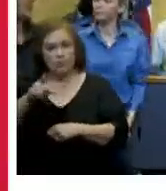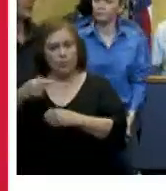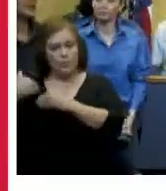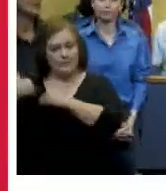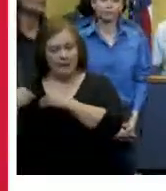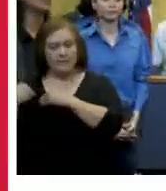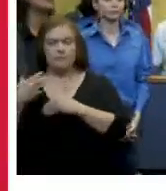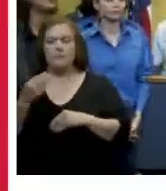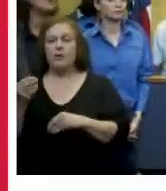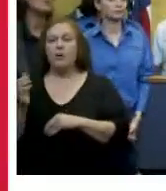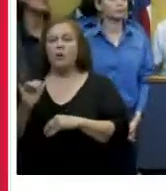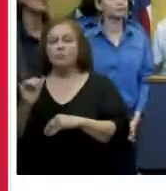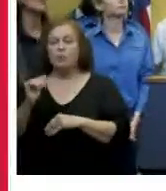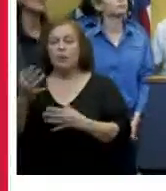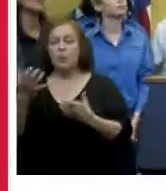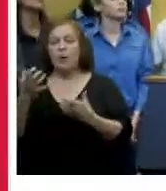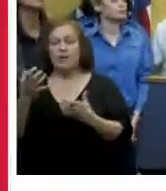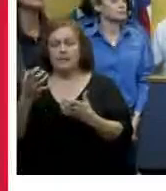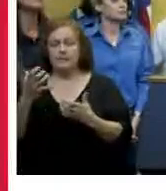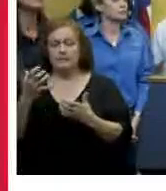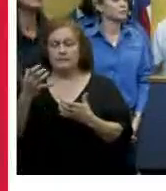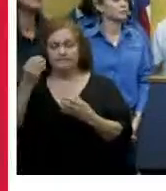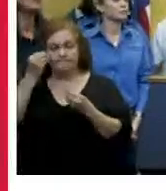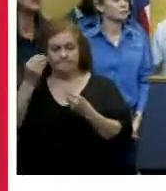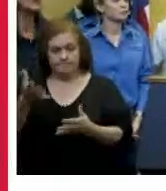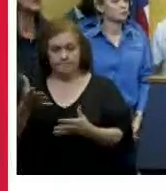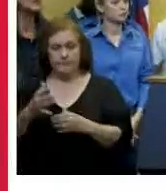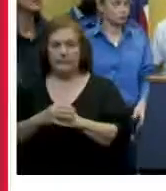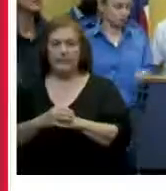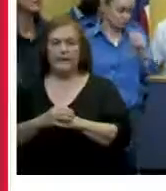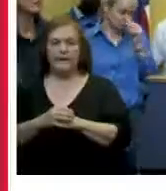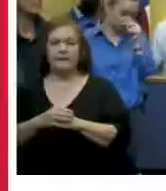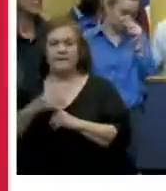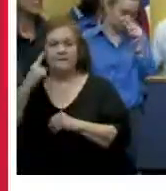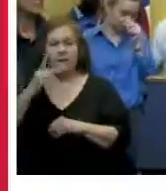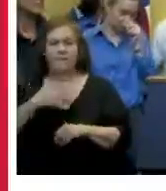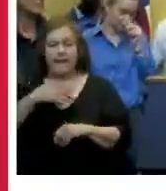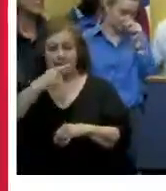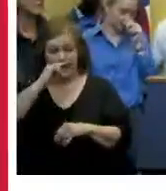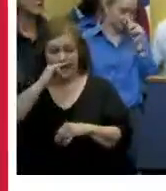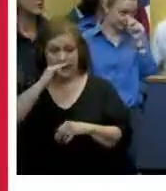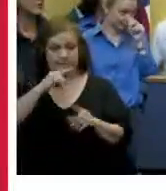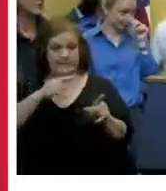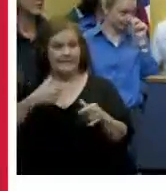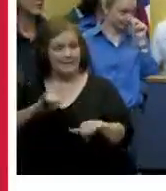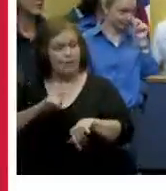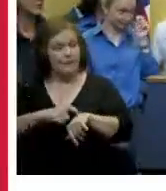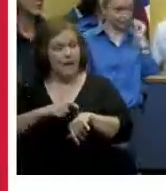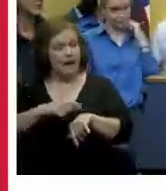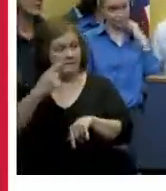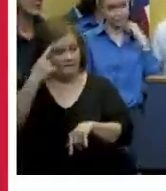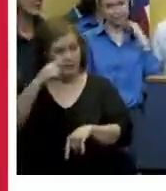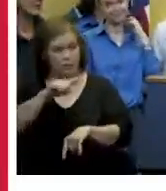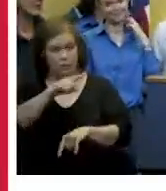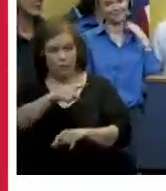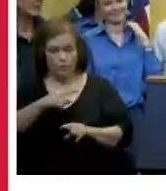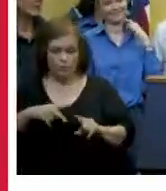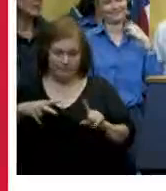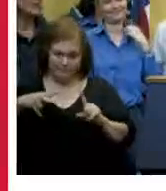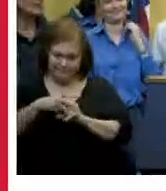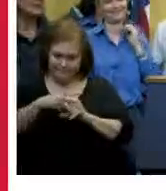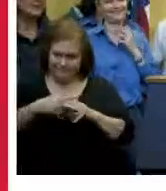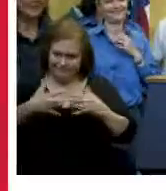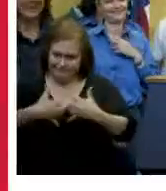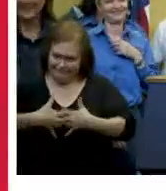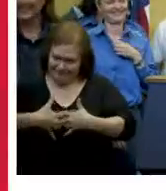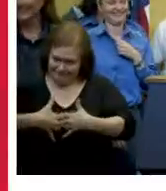but i also wanted to emphasize a couple of things uh for my kids you guys there's still time for you guys to charge up your electronics